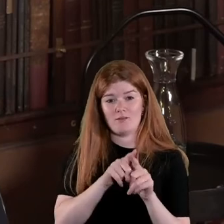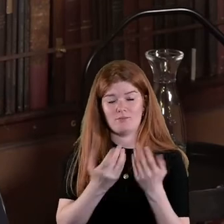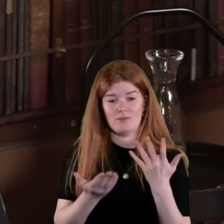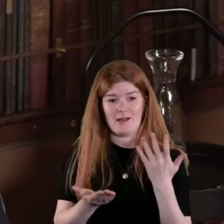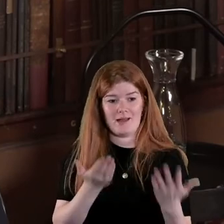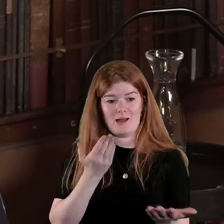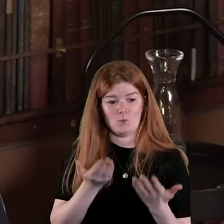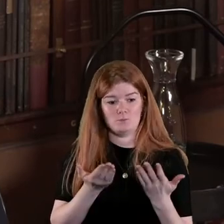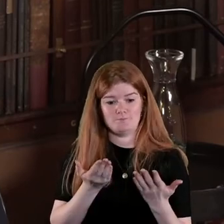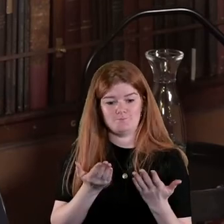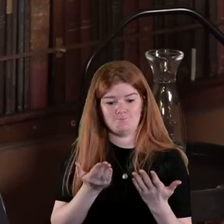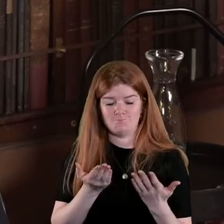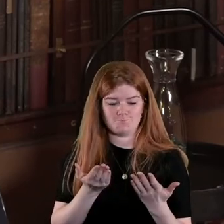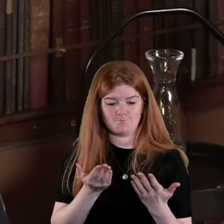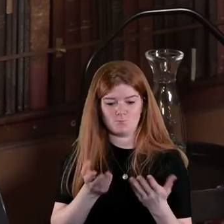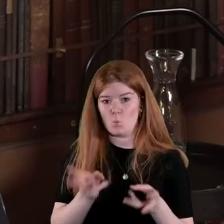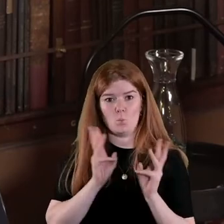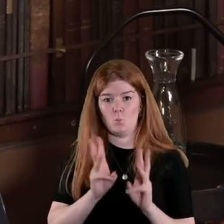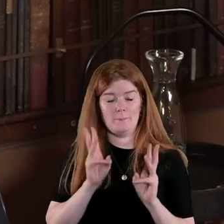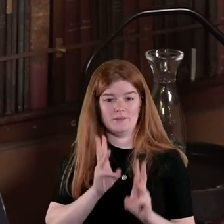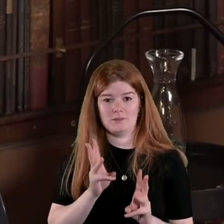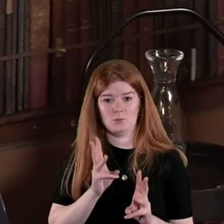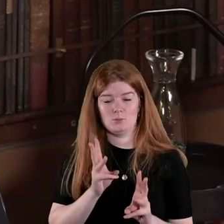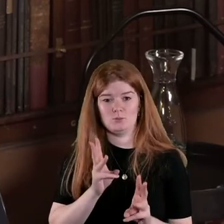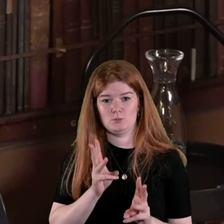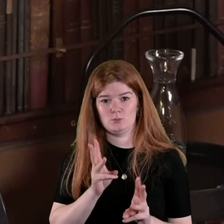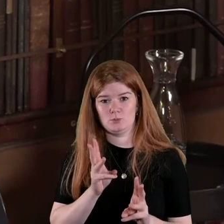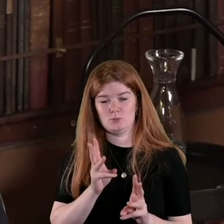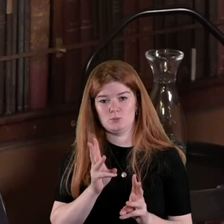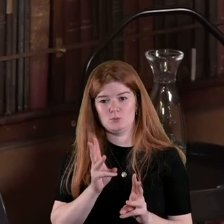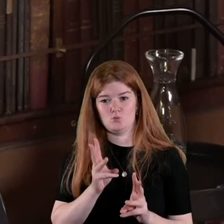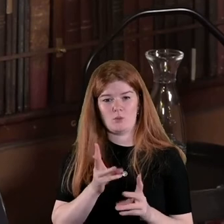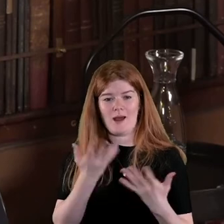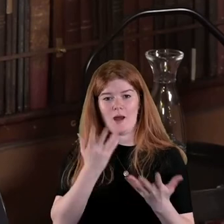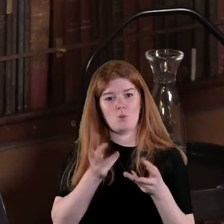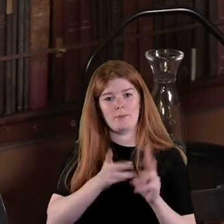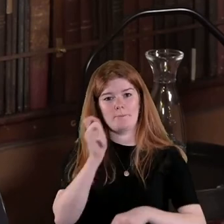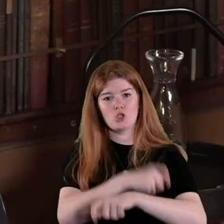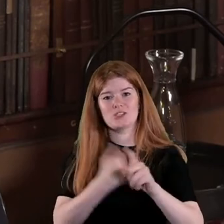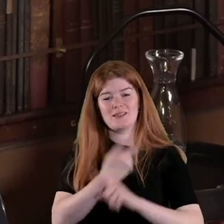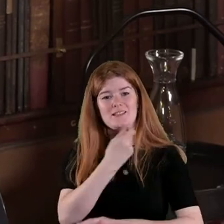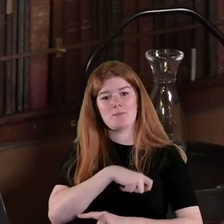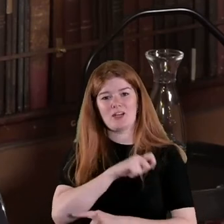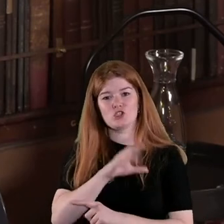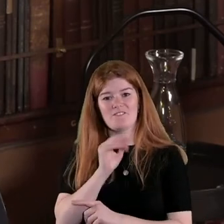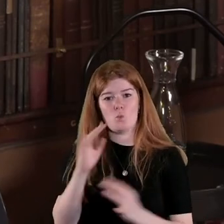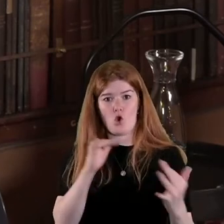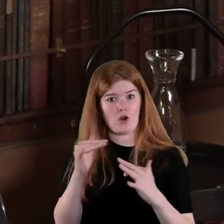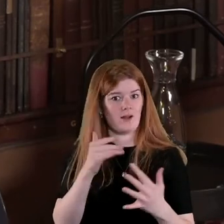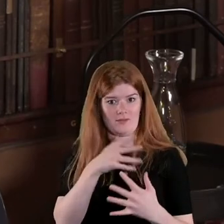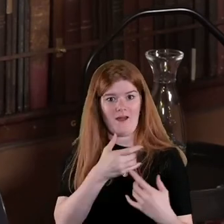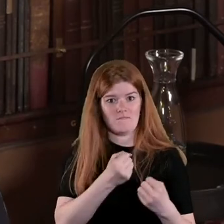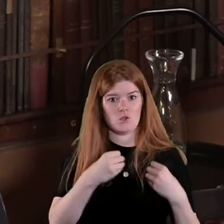which you know women were I suppose punished in the Spanish Civil War as well takes on its